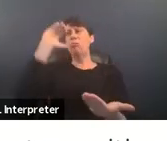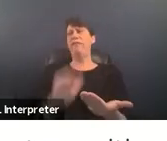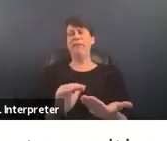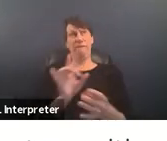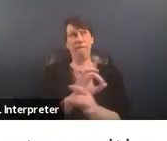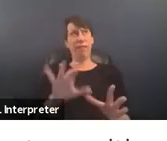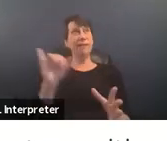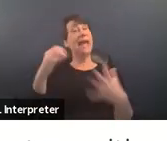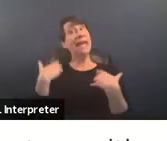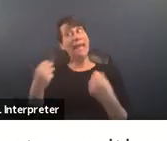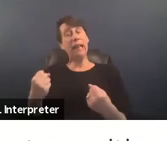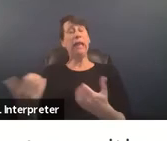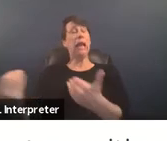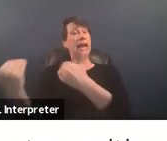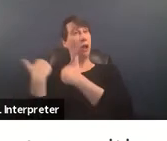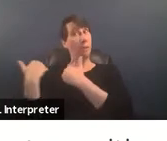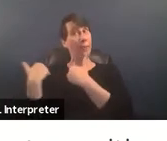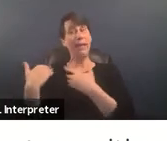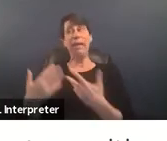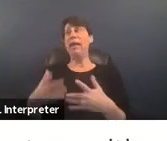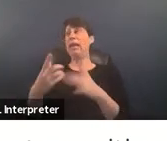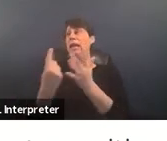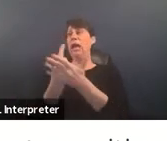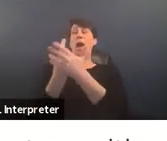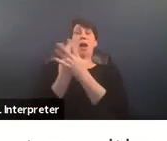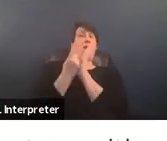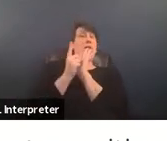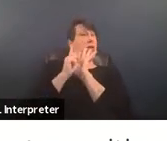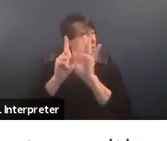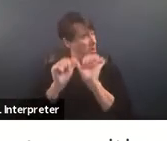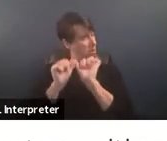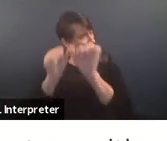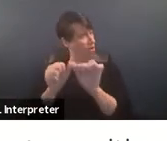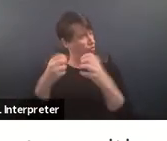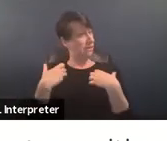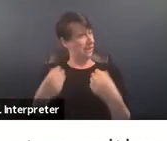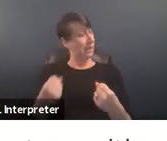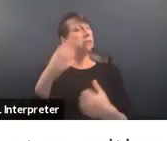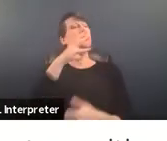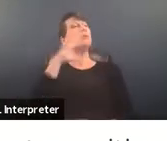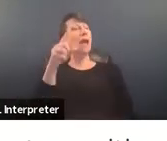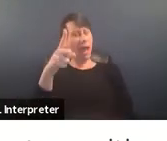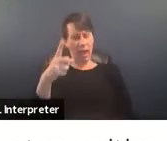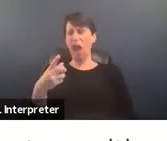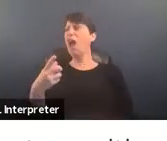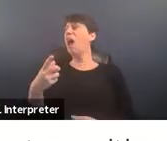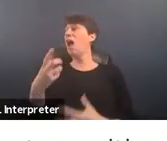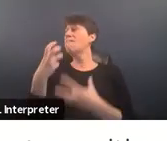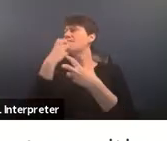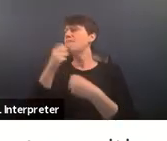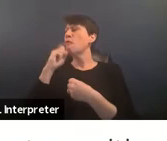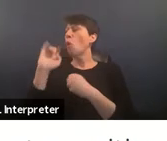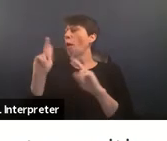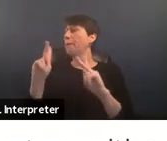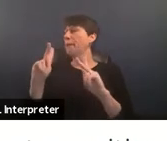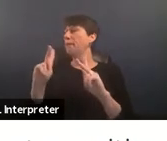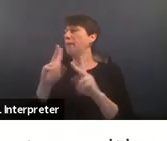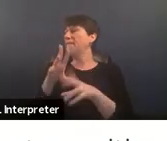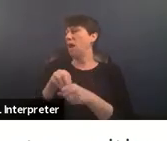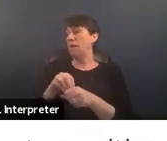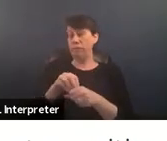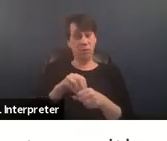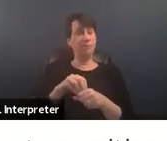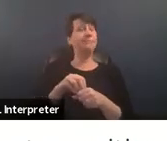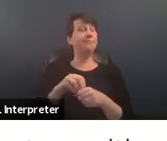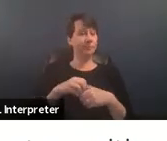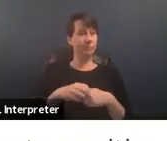accountability resilience and safety for all involved these options are really designed and practiced with those